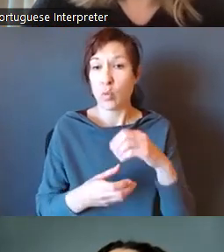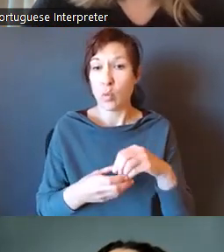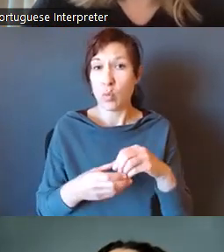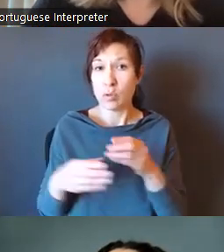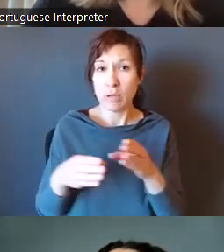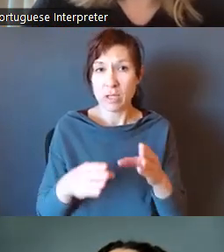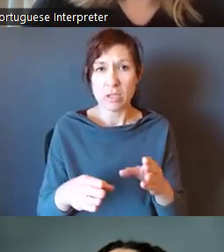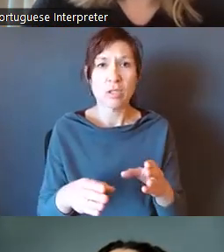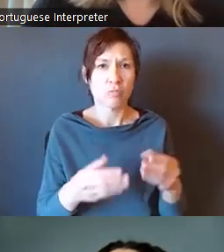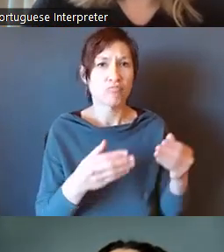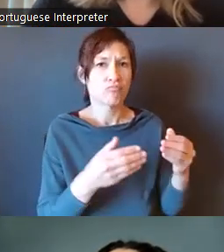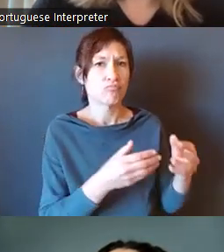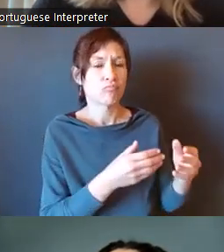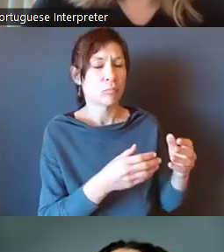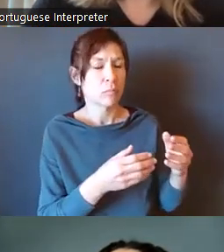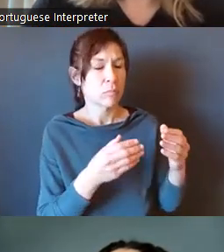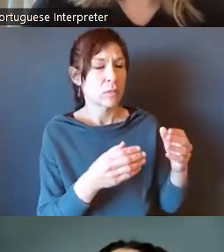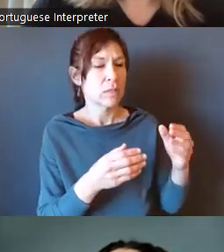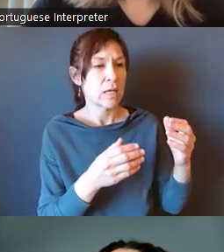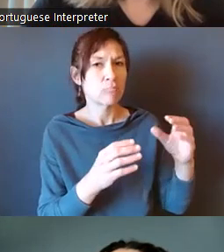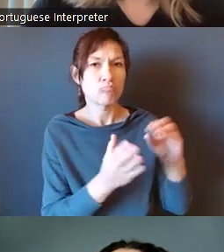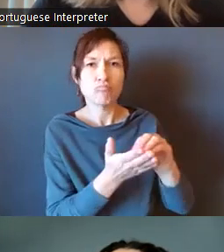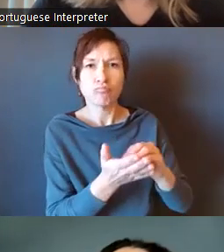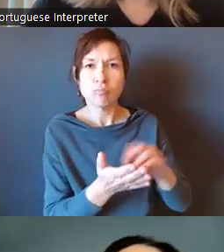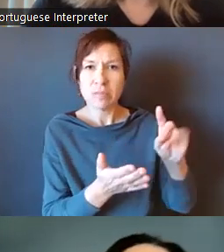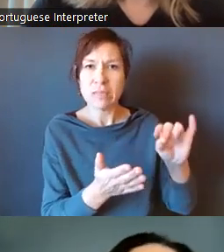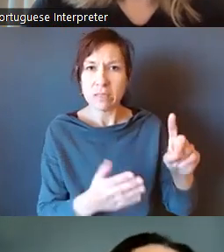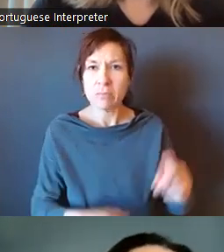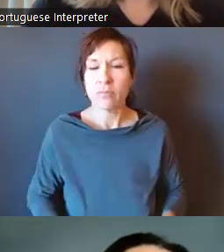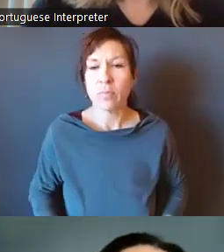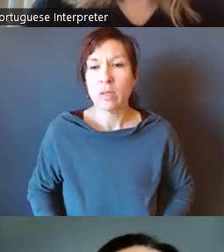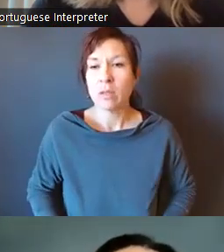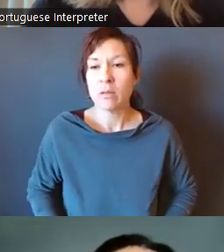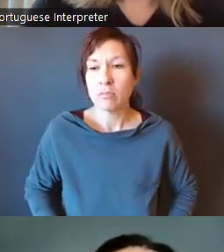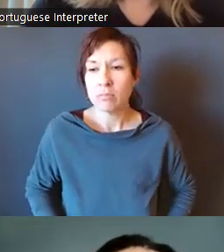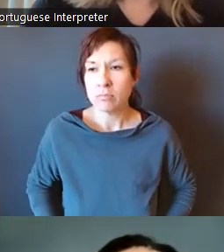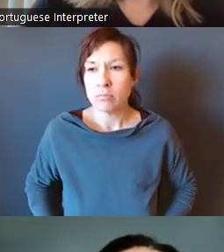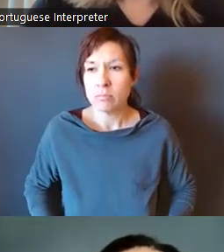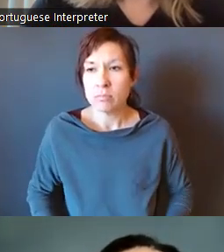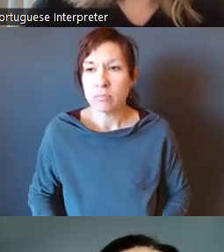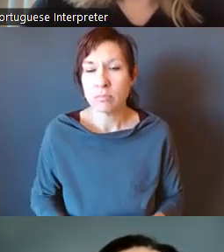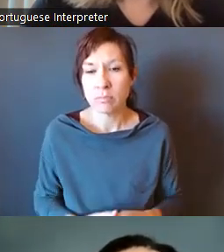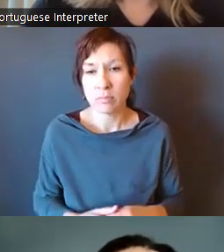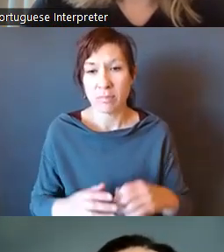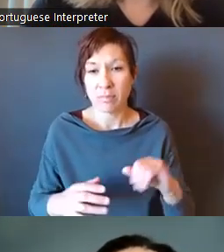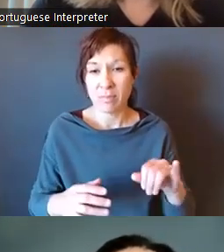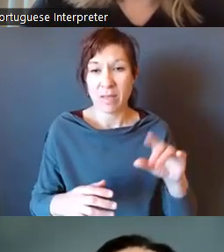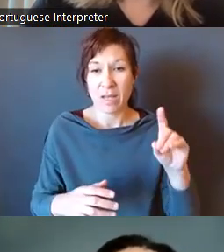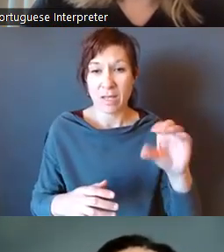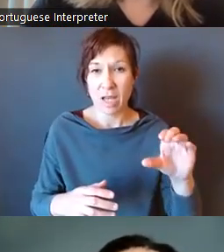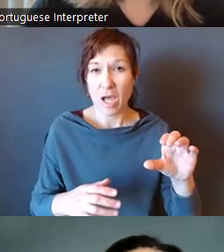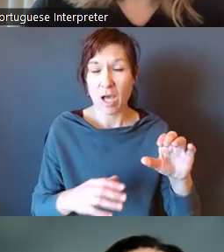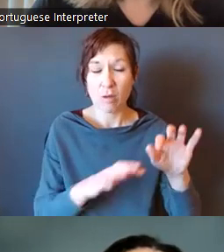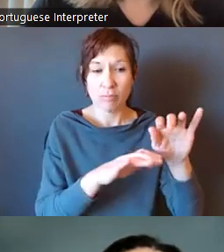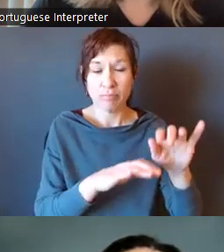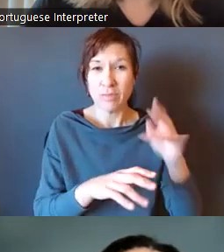document that you read on the website, we tried to put them under